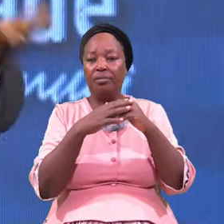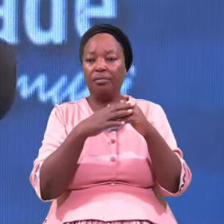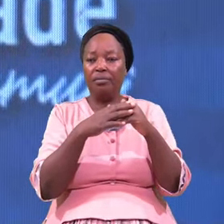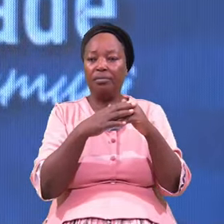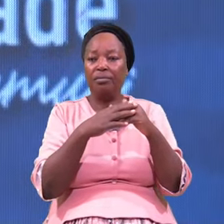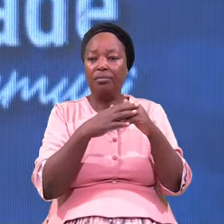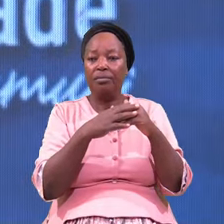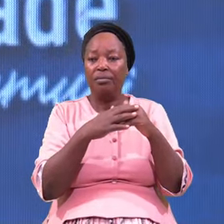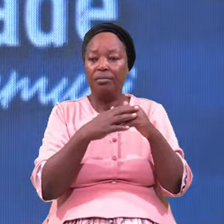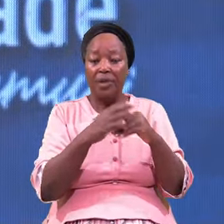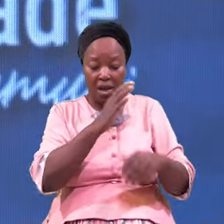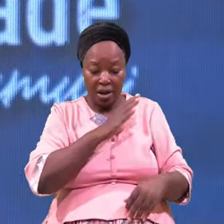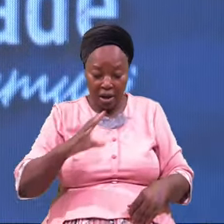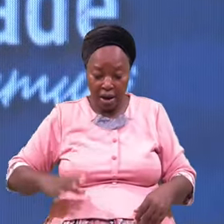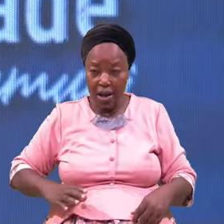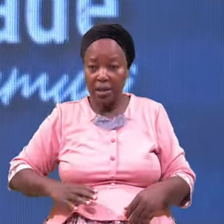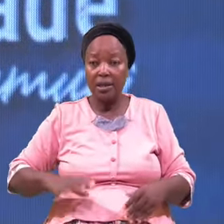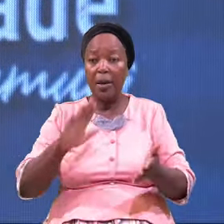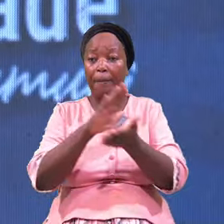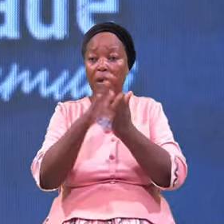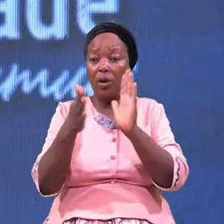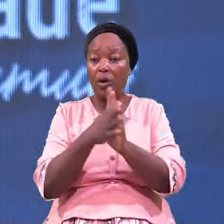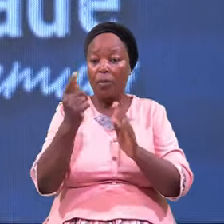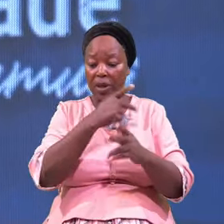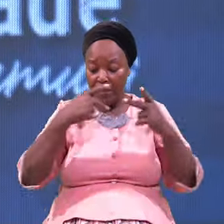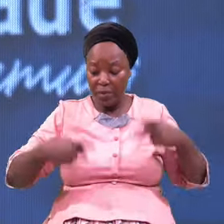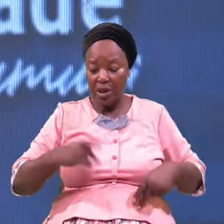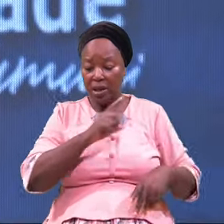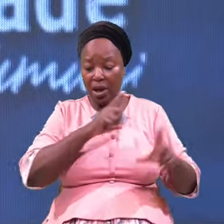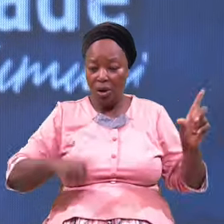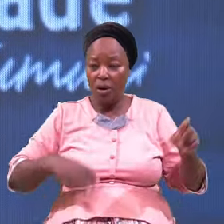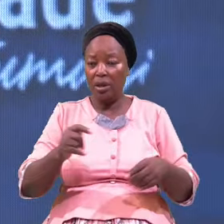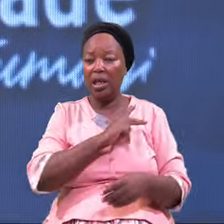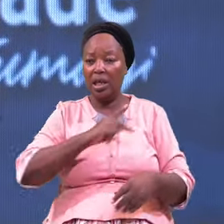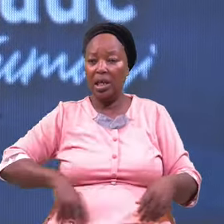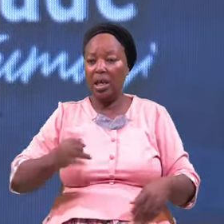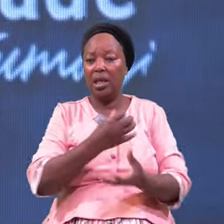Christ Becomes The Prince The Lord The King And The Savior